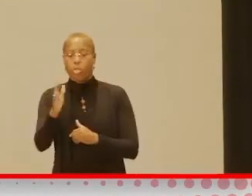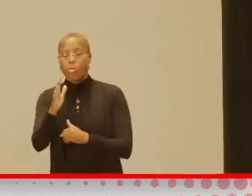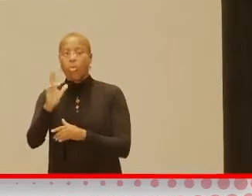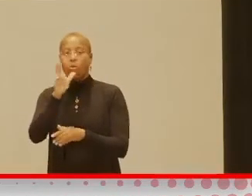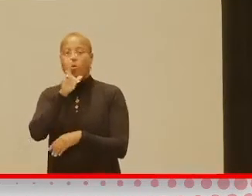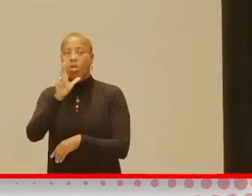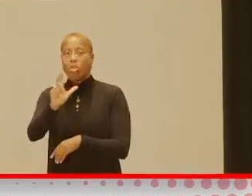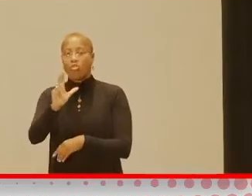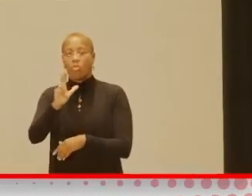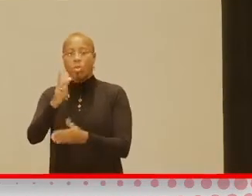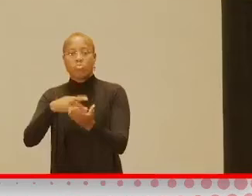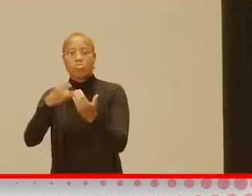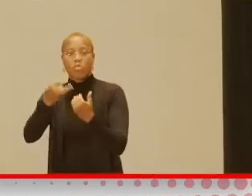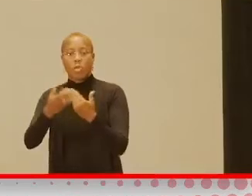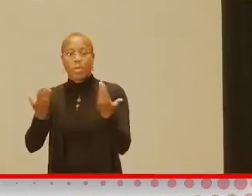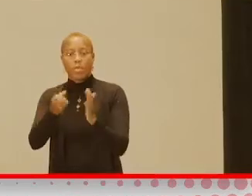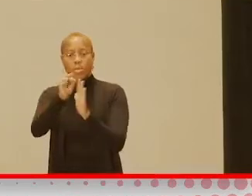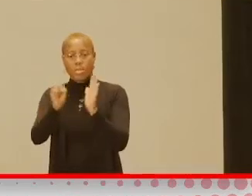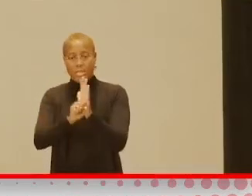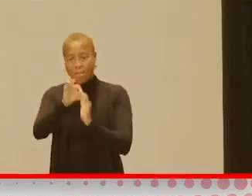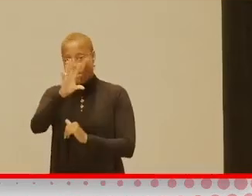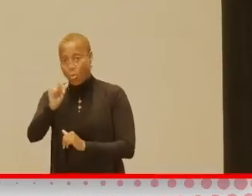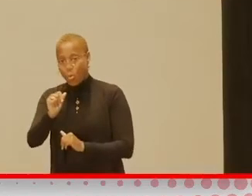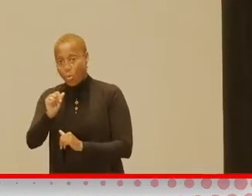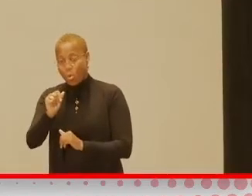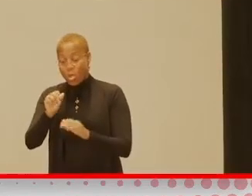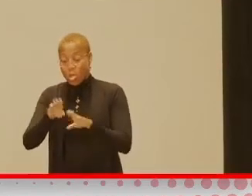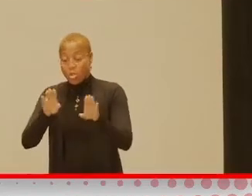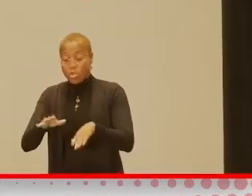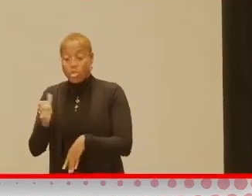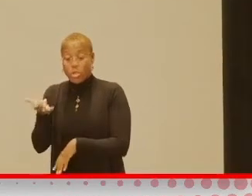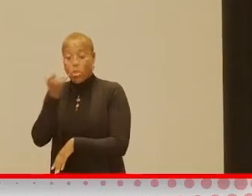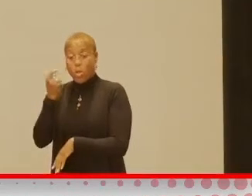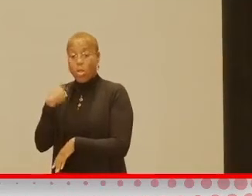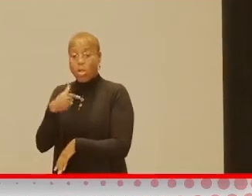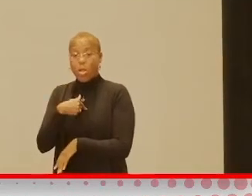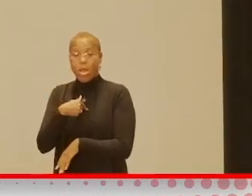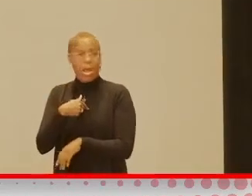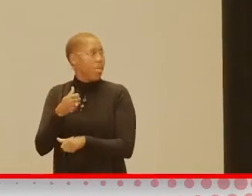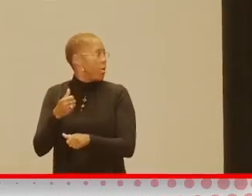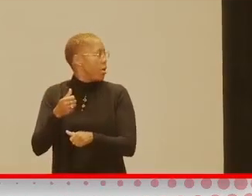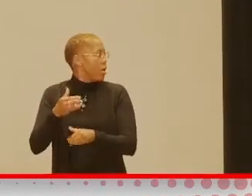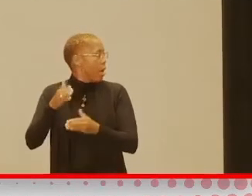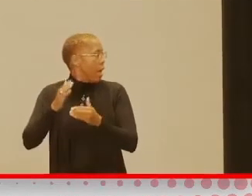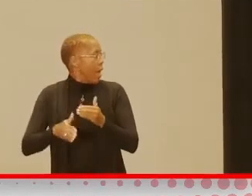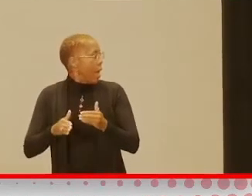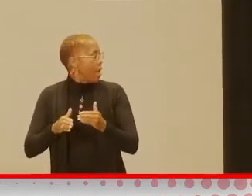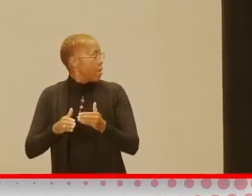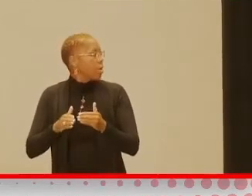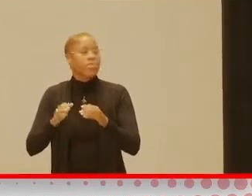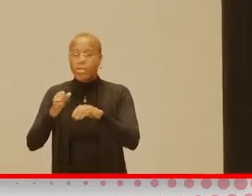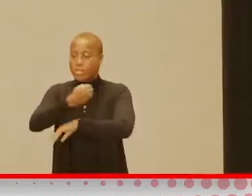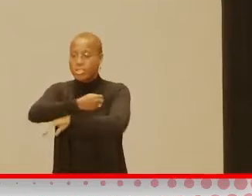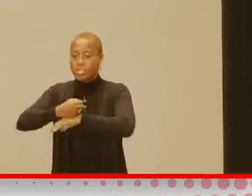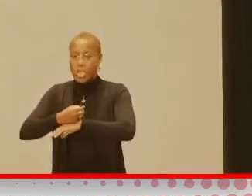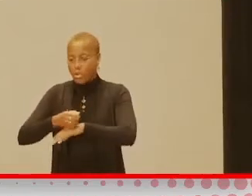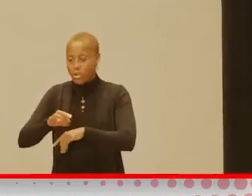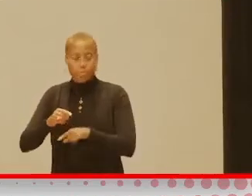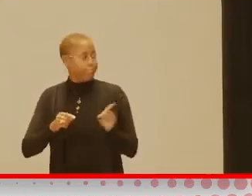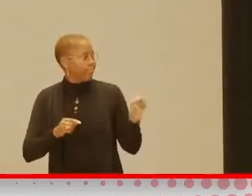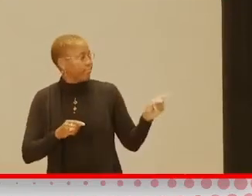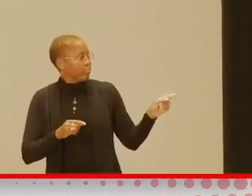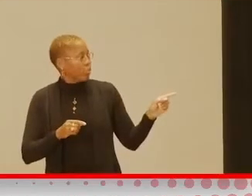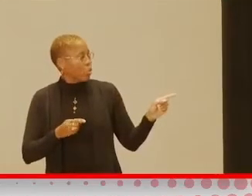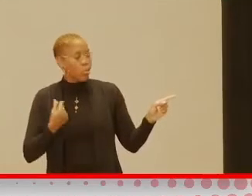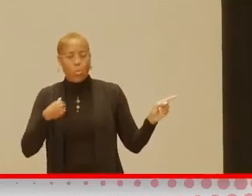can call us. On the end of the stage, on each side, I do actually have some of our cards that